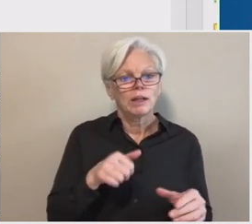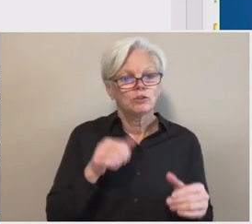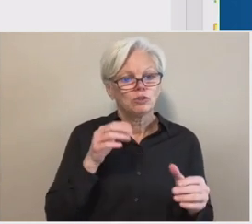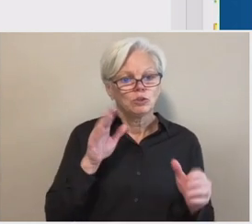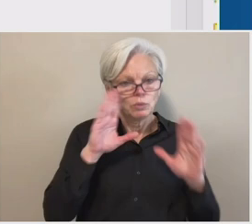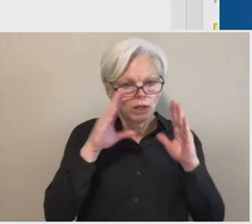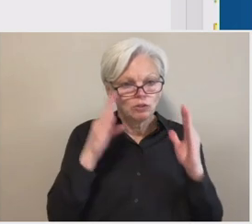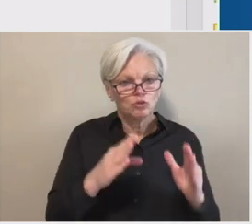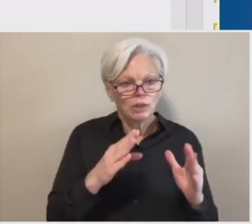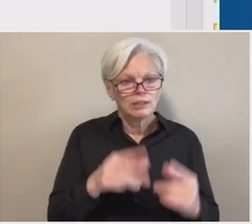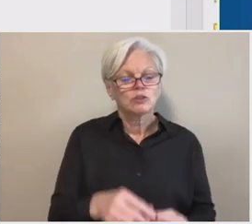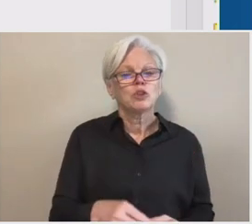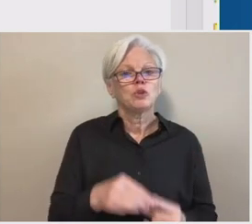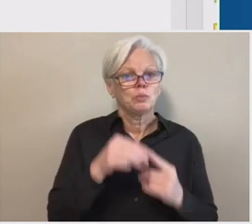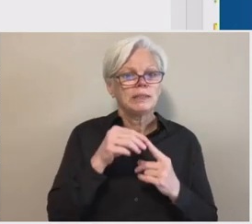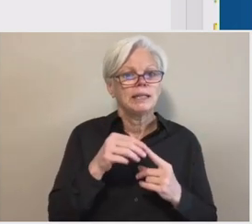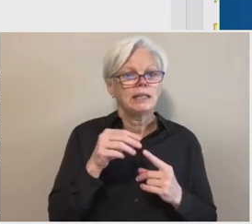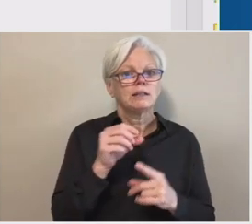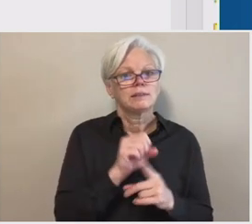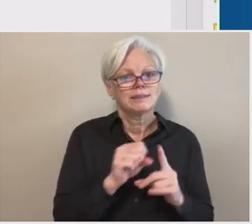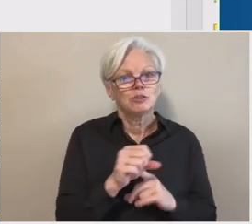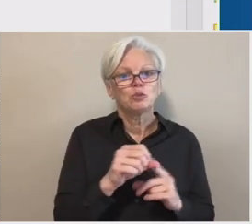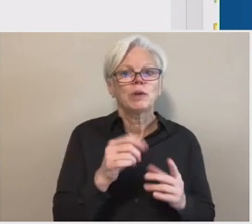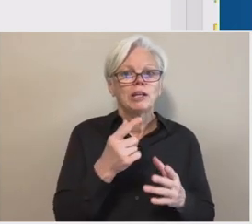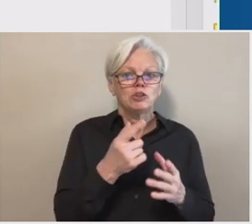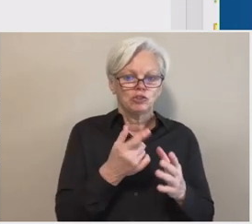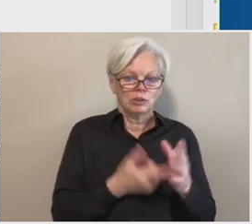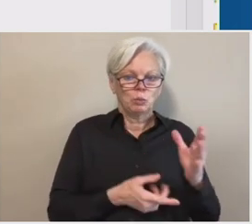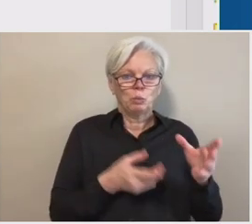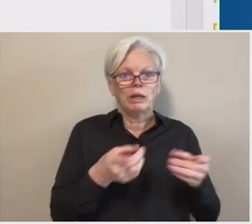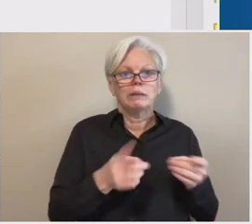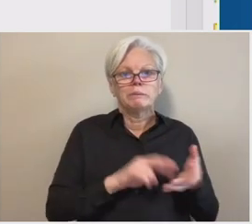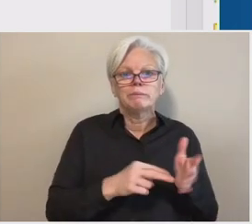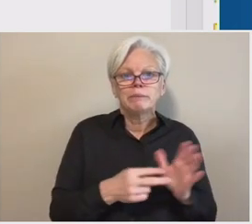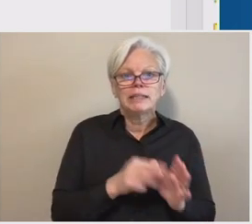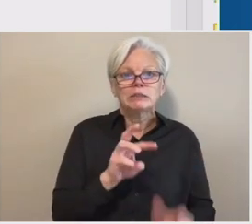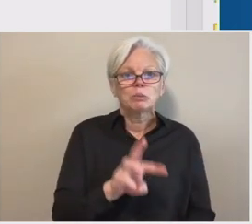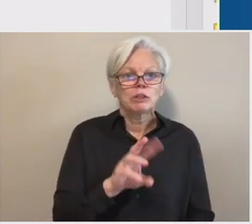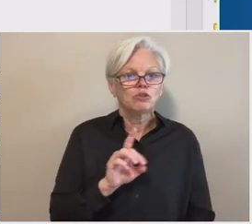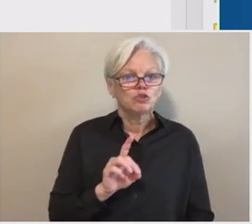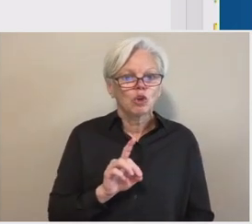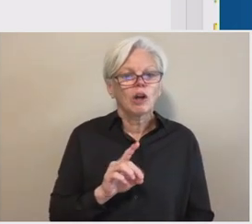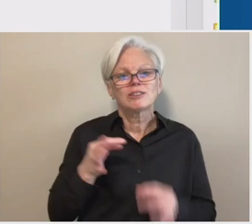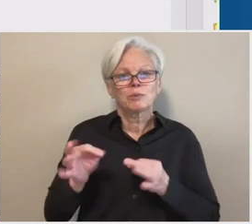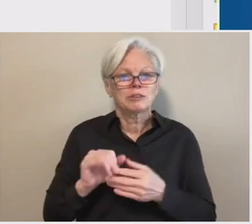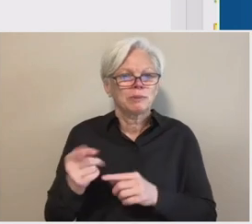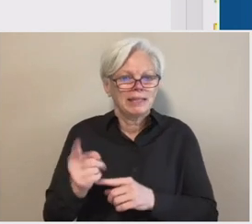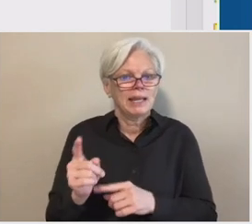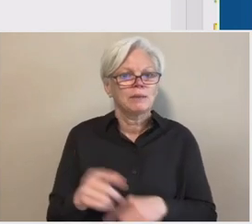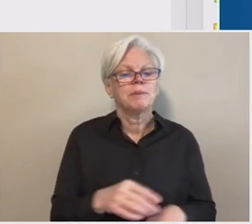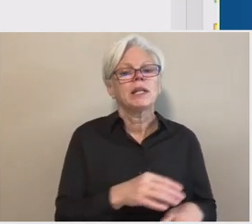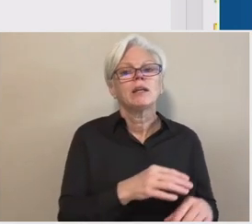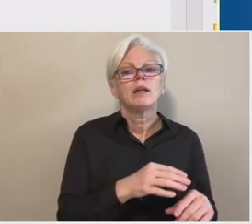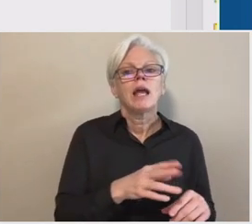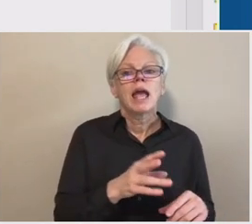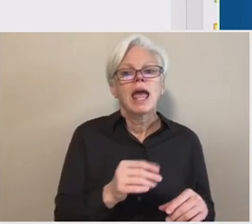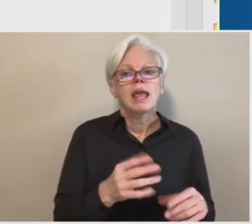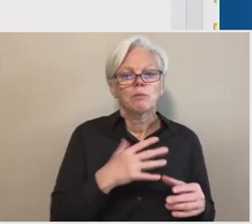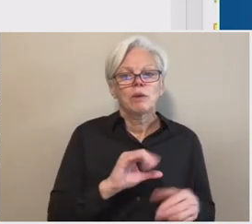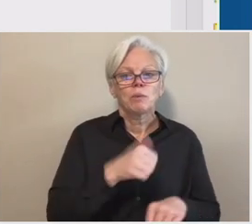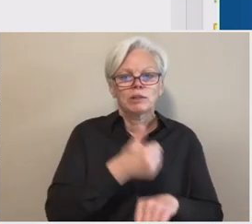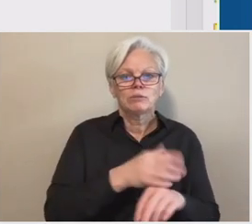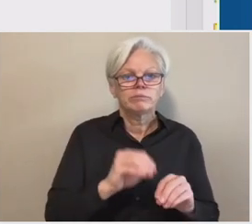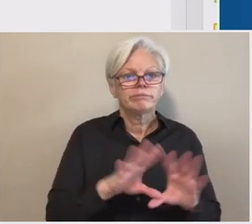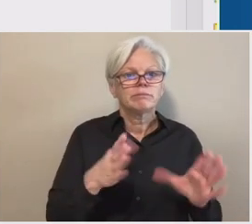constitutes a withdrawal, uh, as we'll get into in just a moment. Uh, and we'd also like to codify some, some longstanding